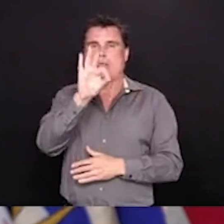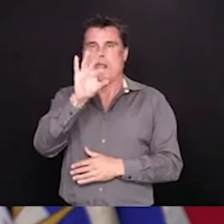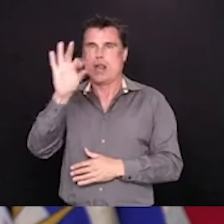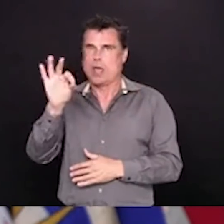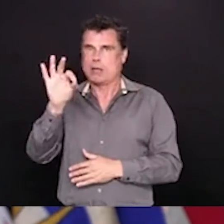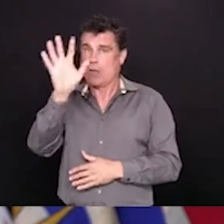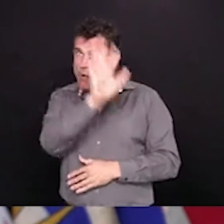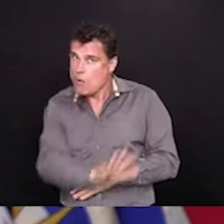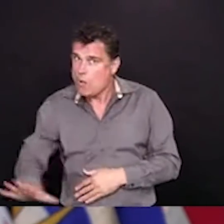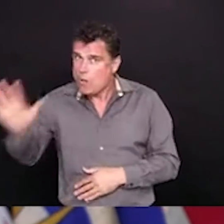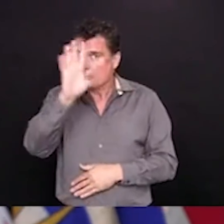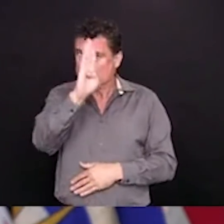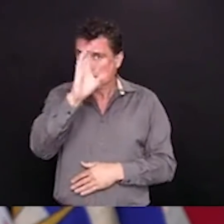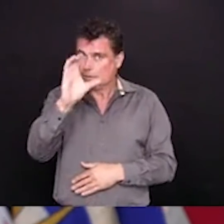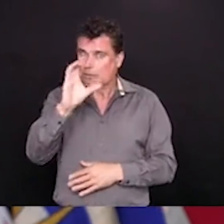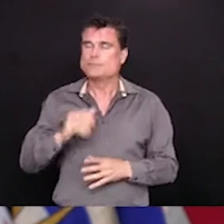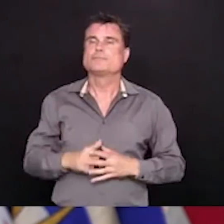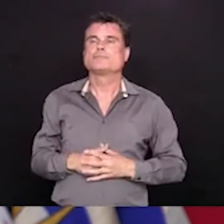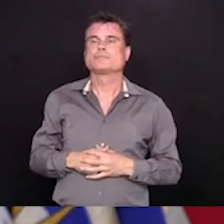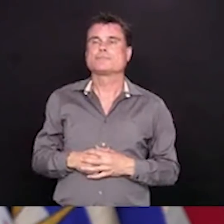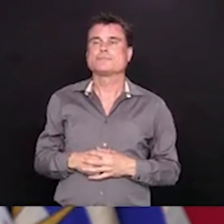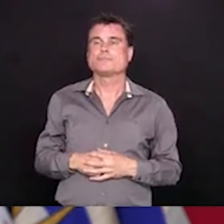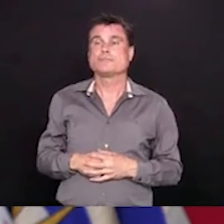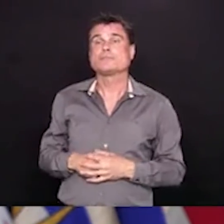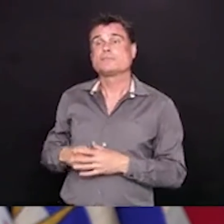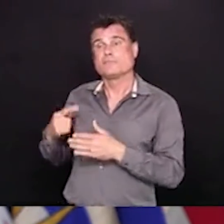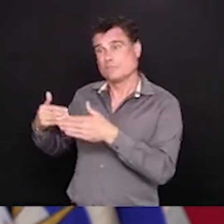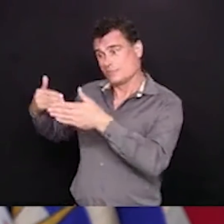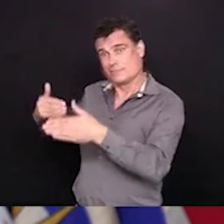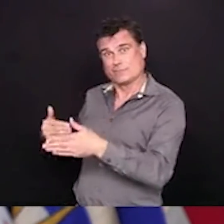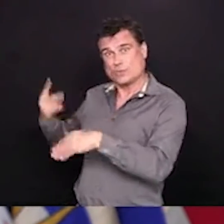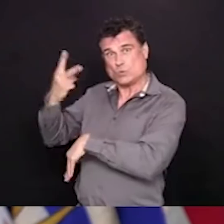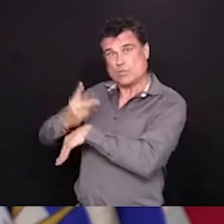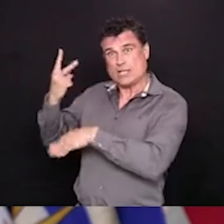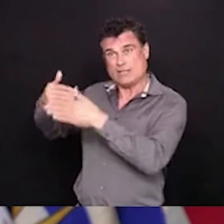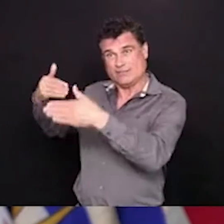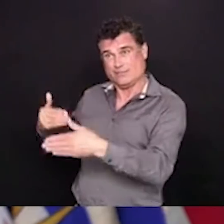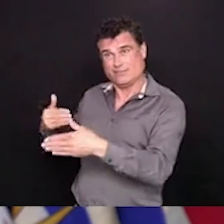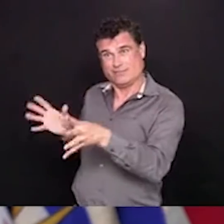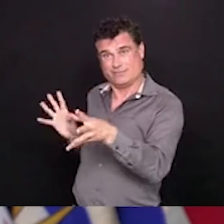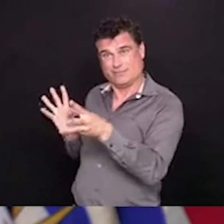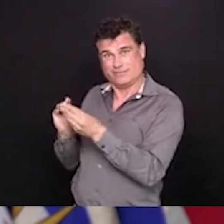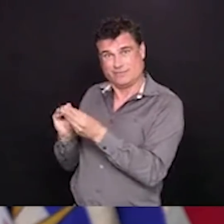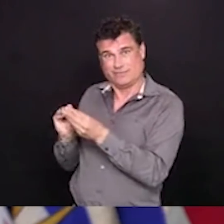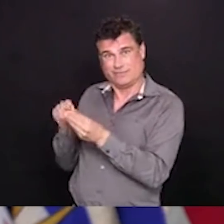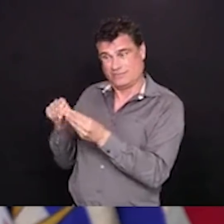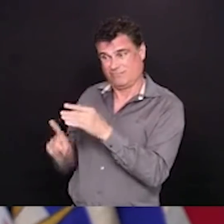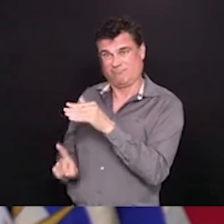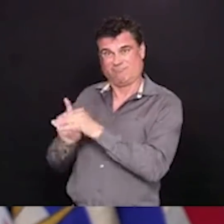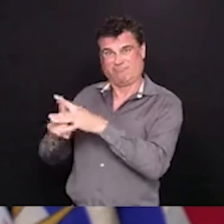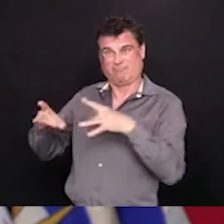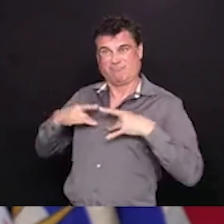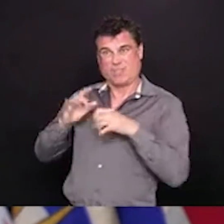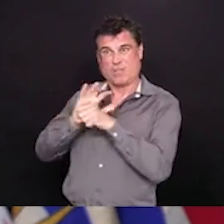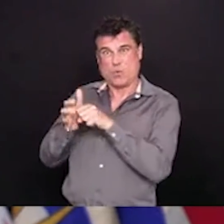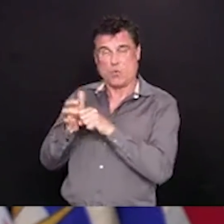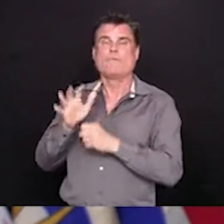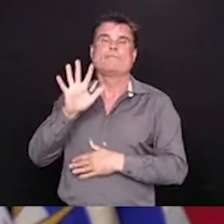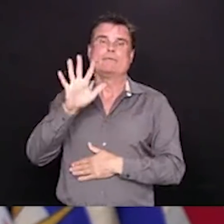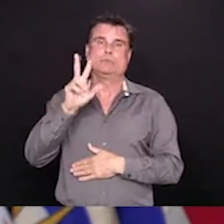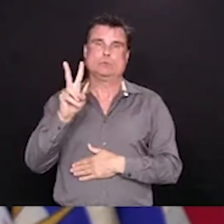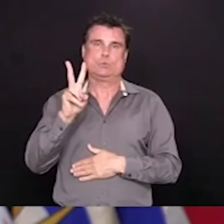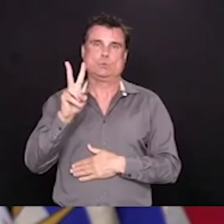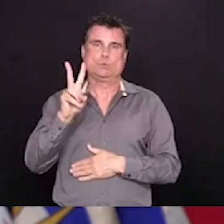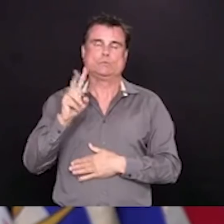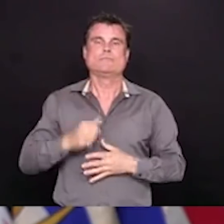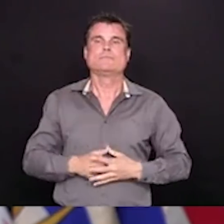total new cases since our last report on Saturday is 52. That includes 700 people in Vancouver